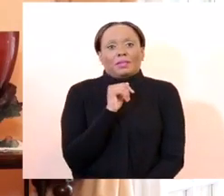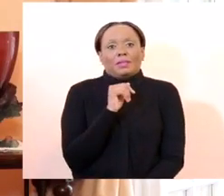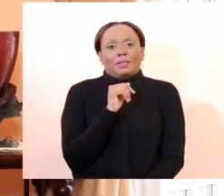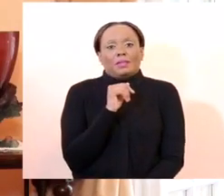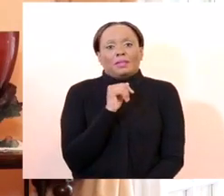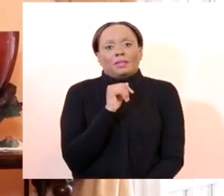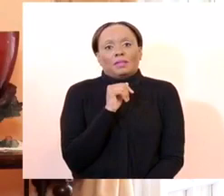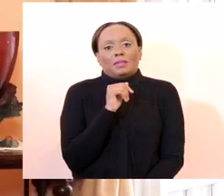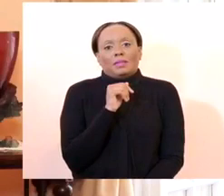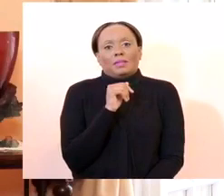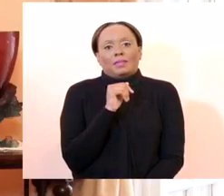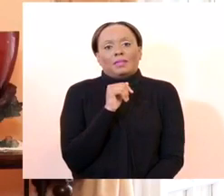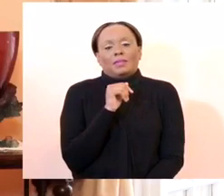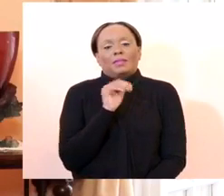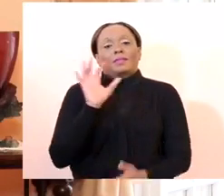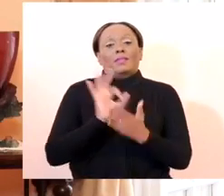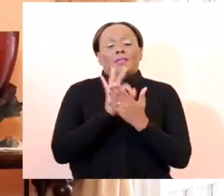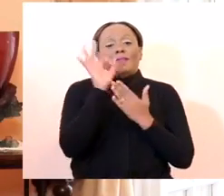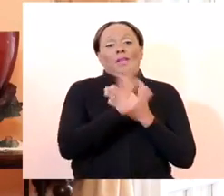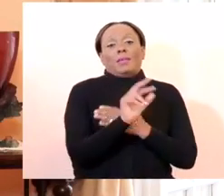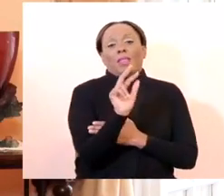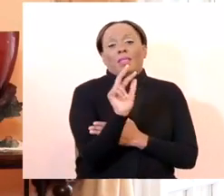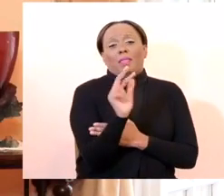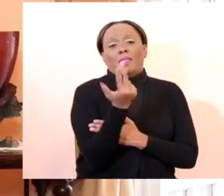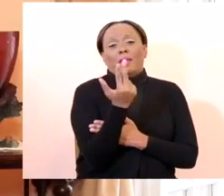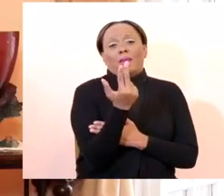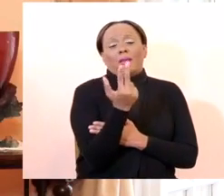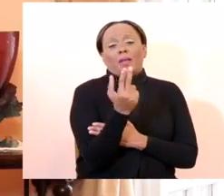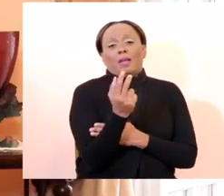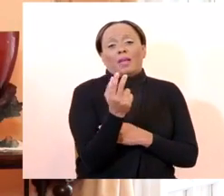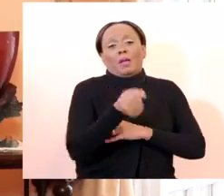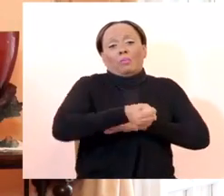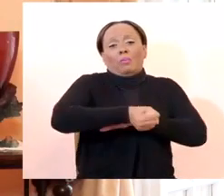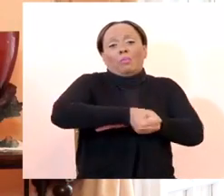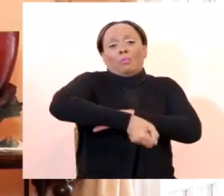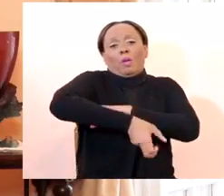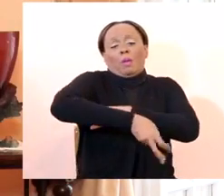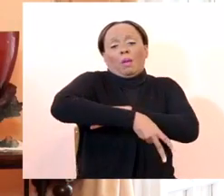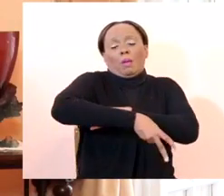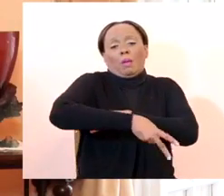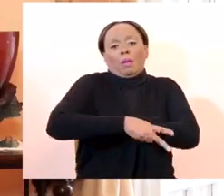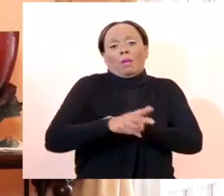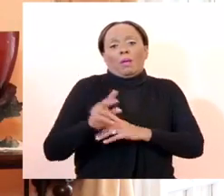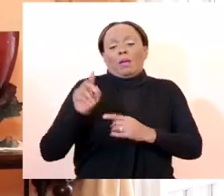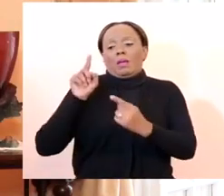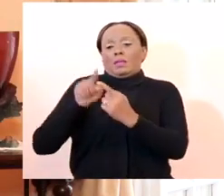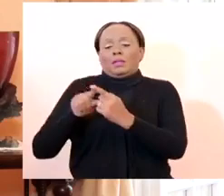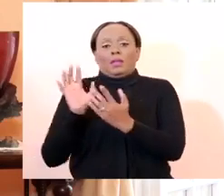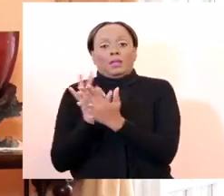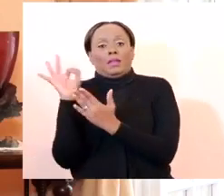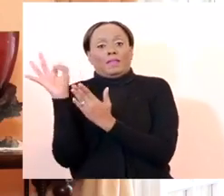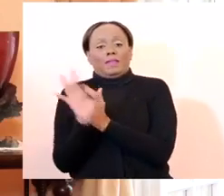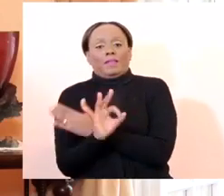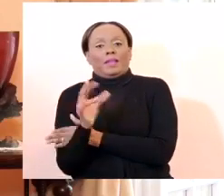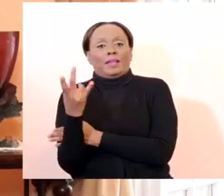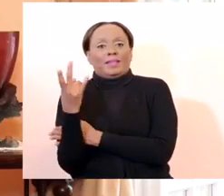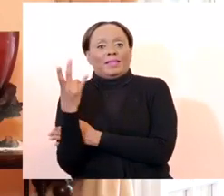first moment the 3rd of February begins to the last moment that the 17th of February